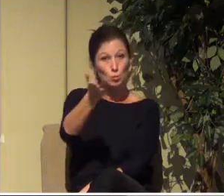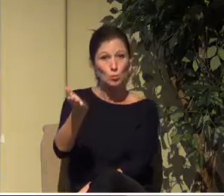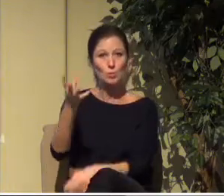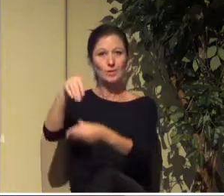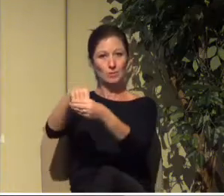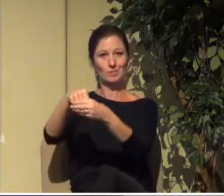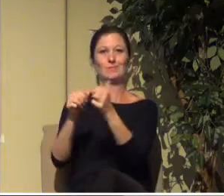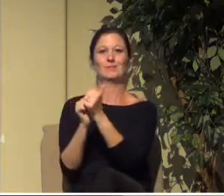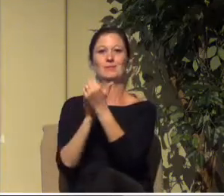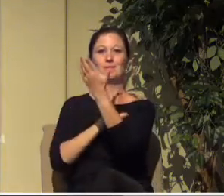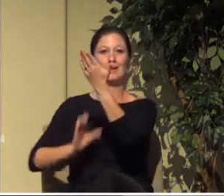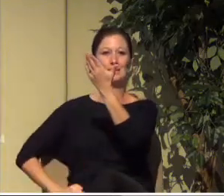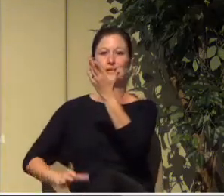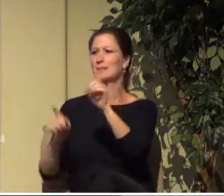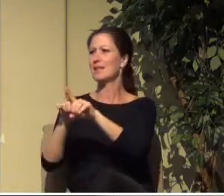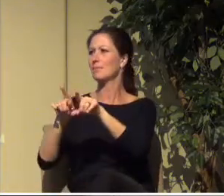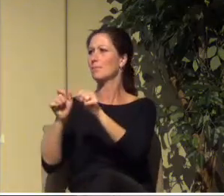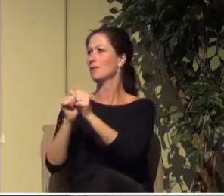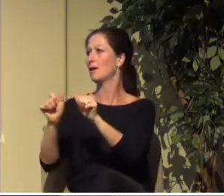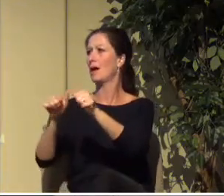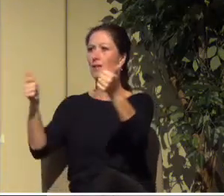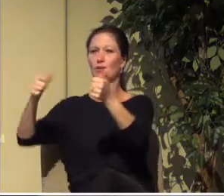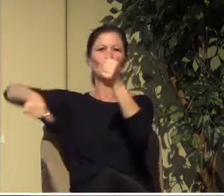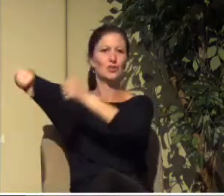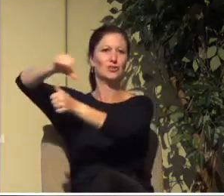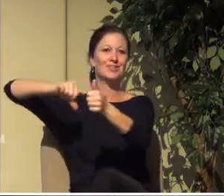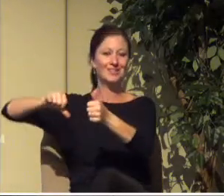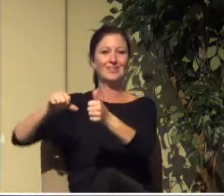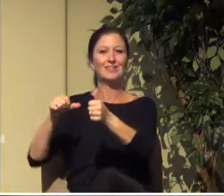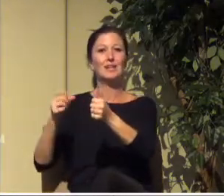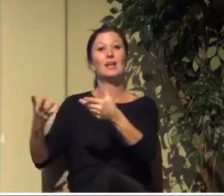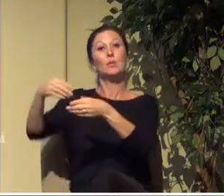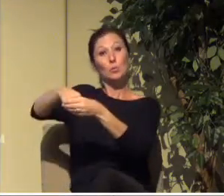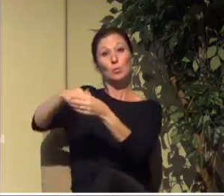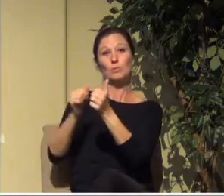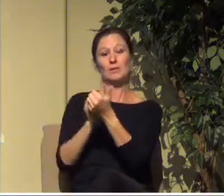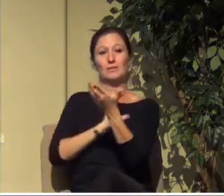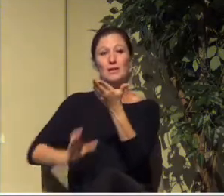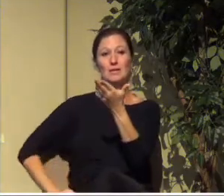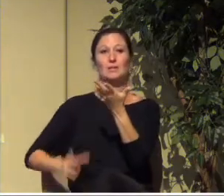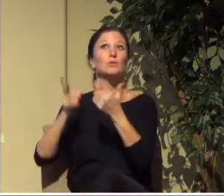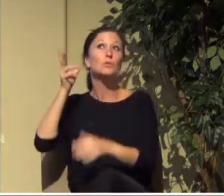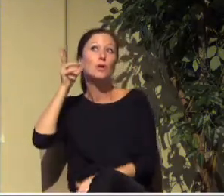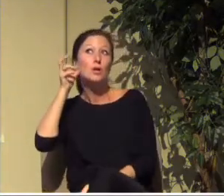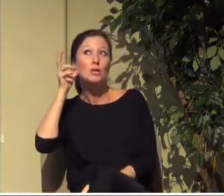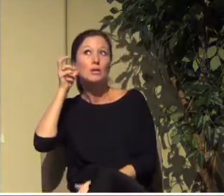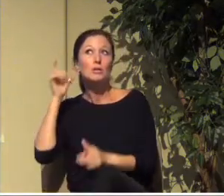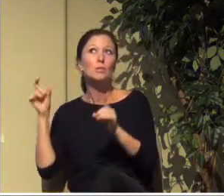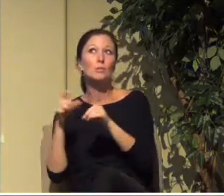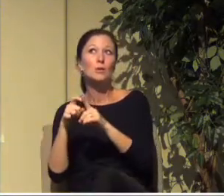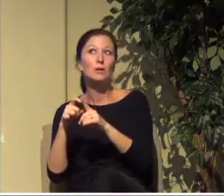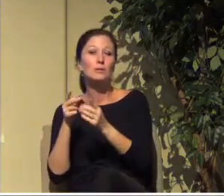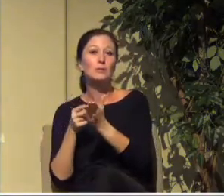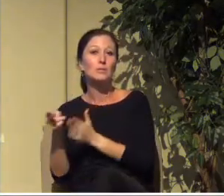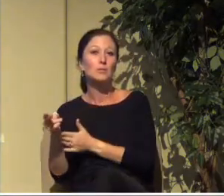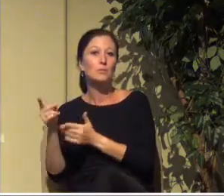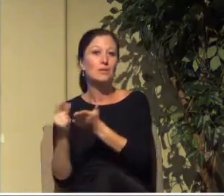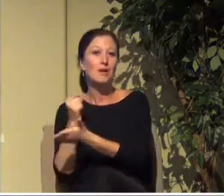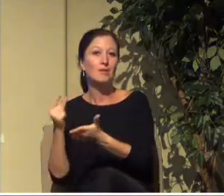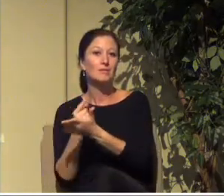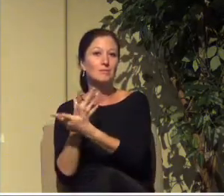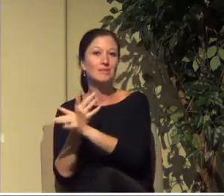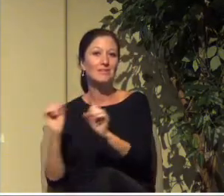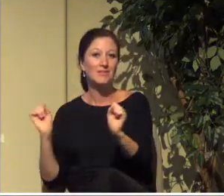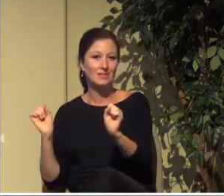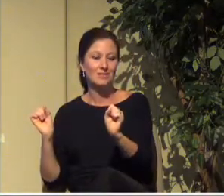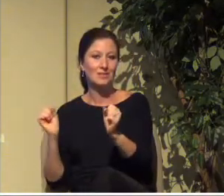with all these people who are in Christ You were included in Christ when you heard the word of truth the gospel of salvation and here's